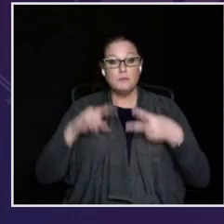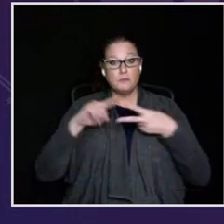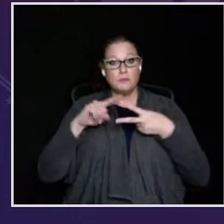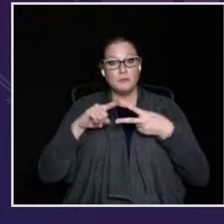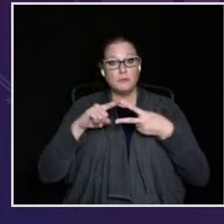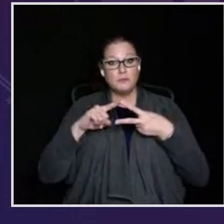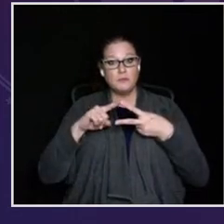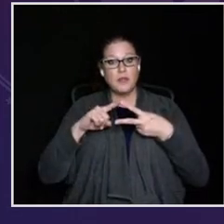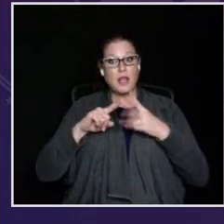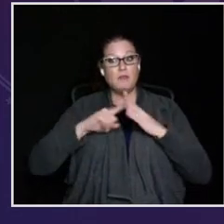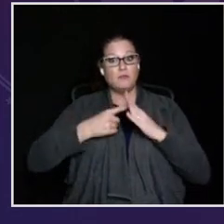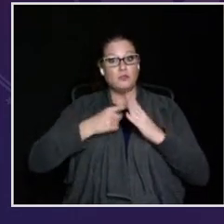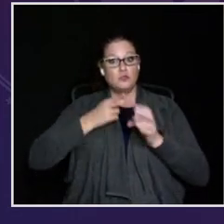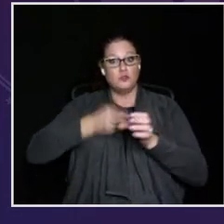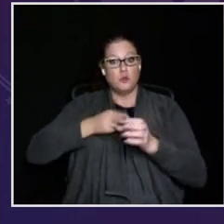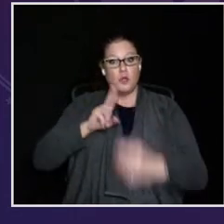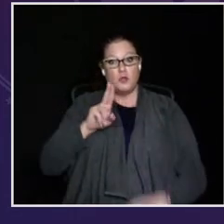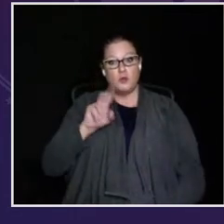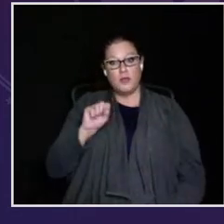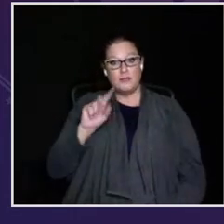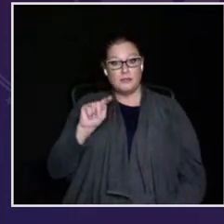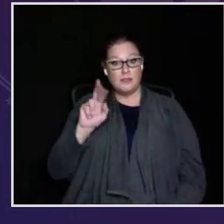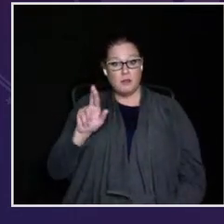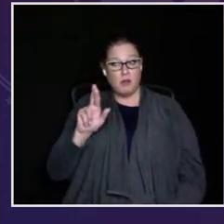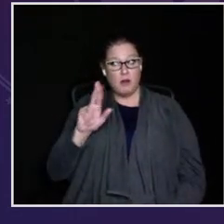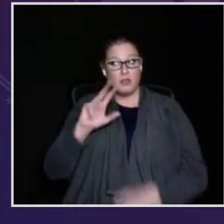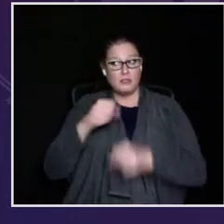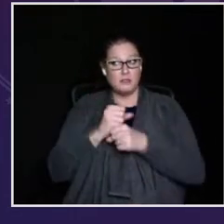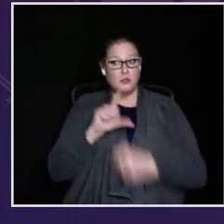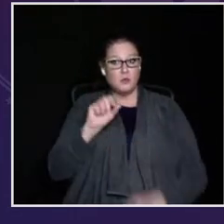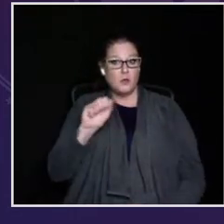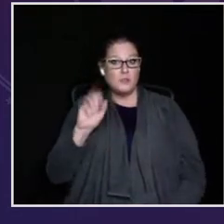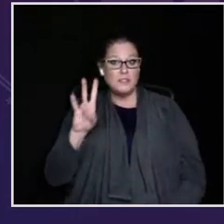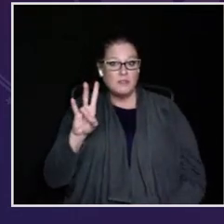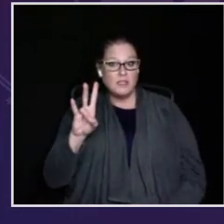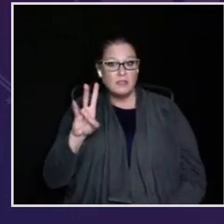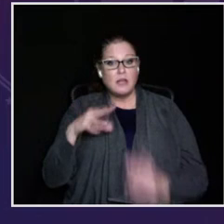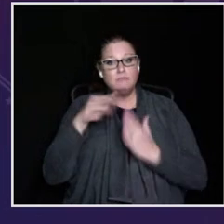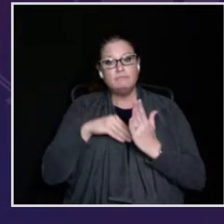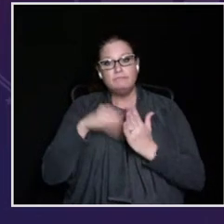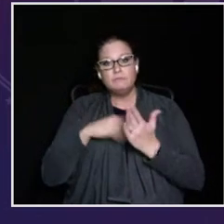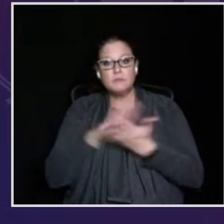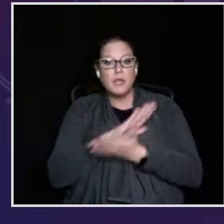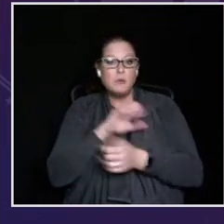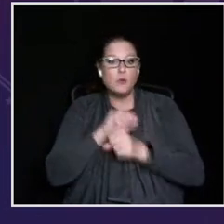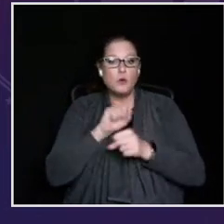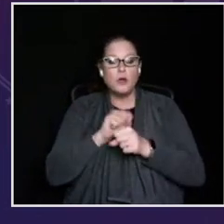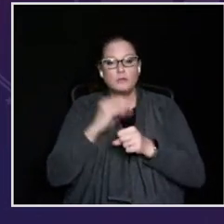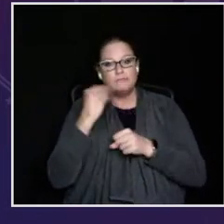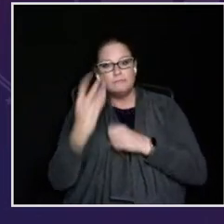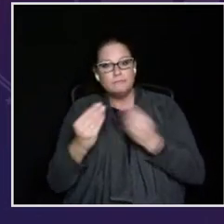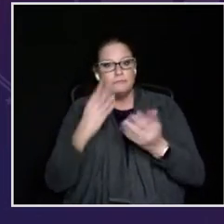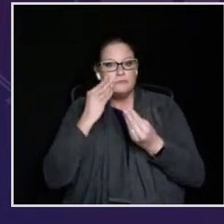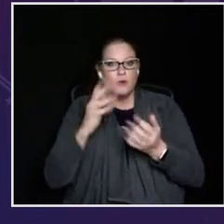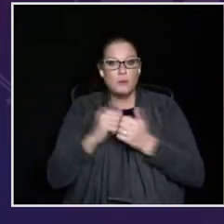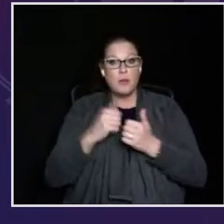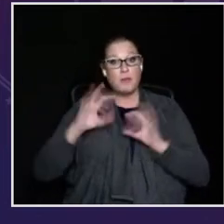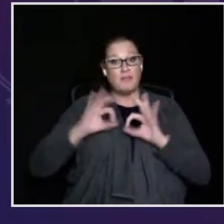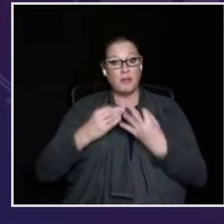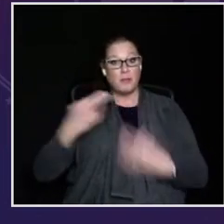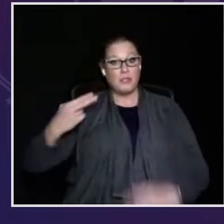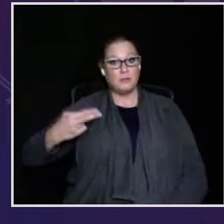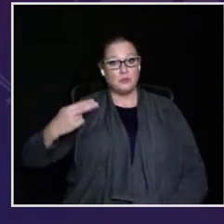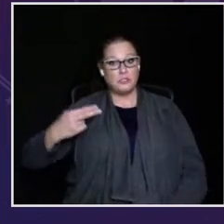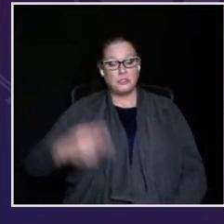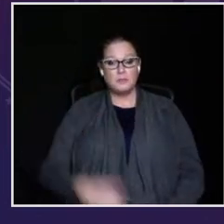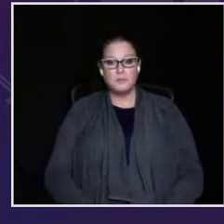memories from my past spring to mind. The first was from when I initially joined USTR in 2007. I was